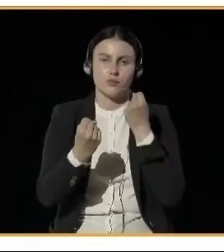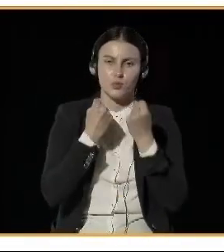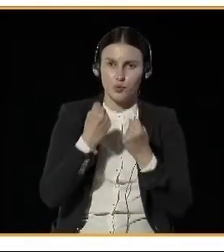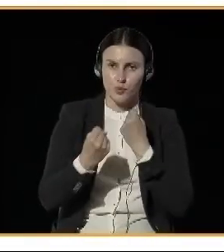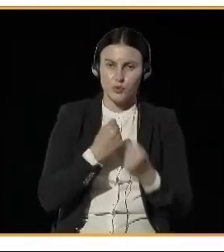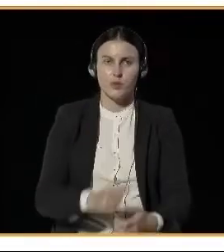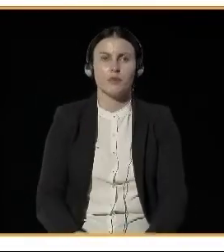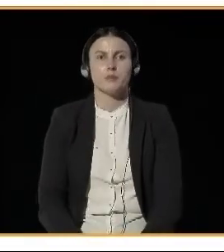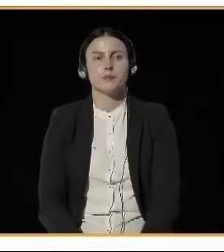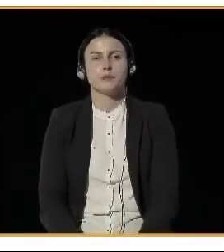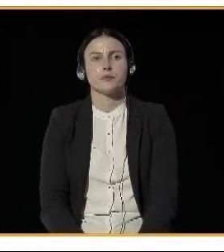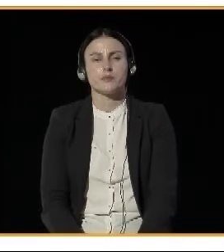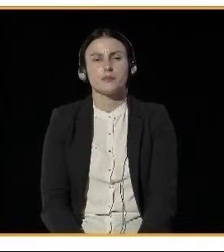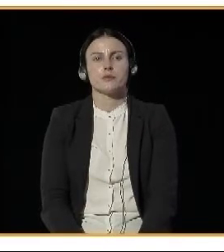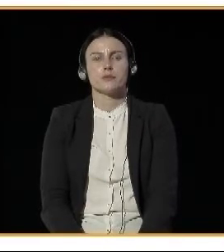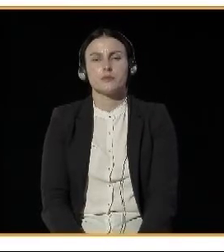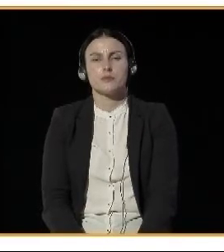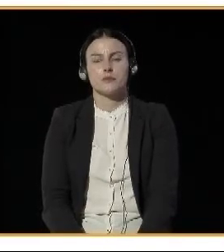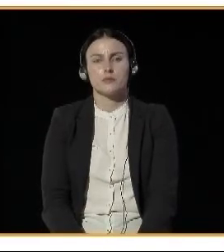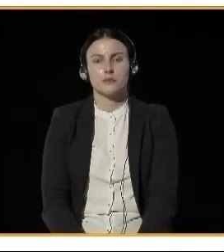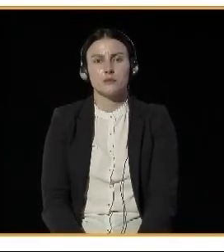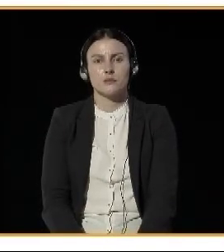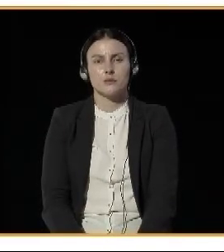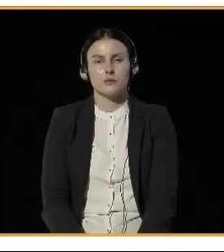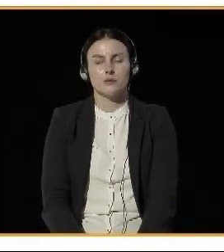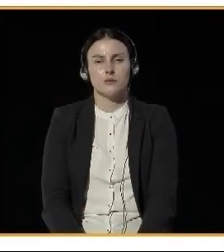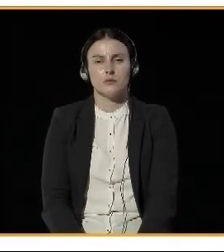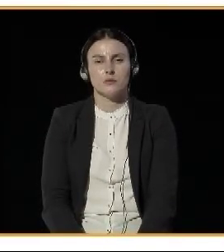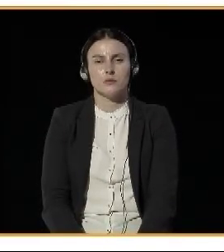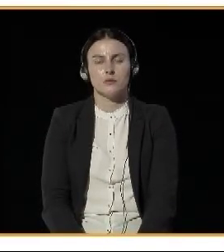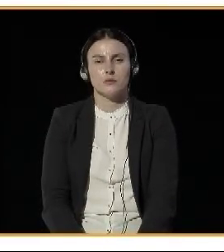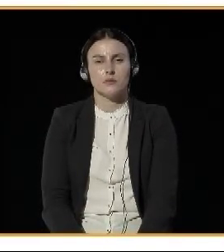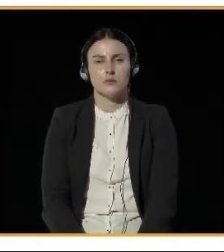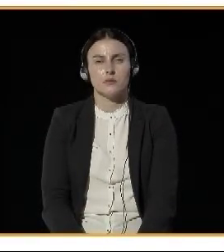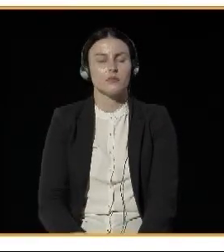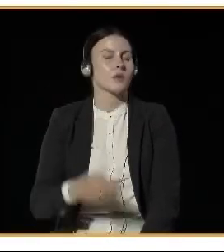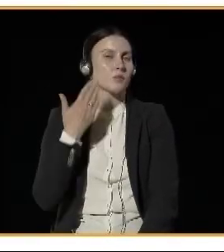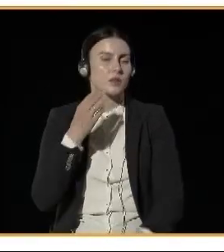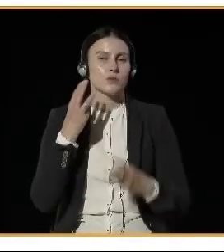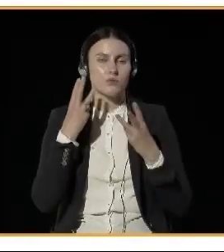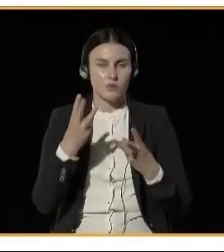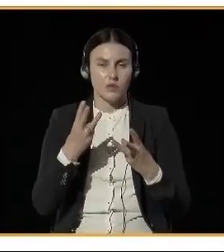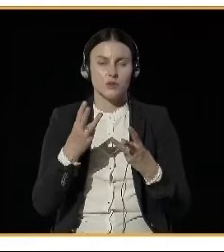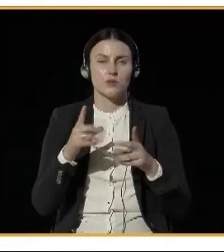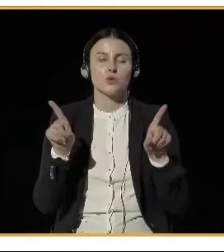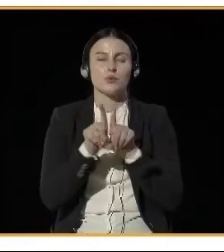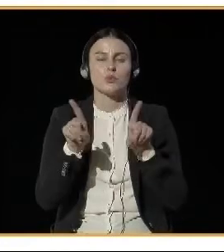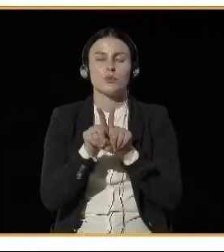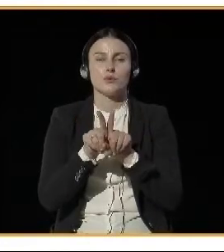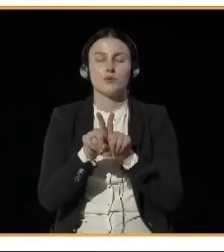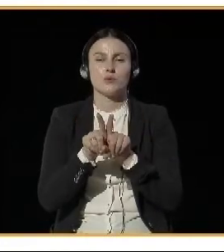It is really important to follow the rule that I am responsible for my